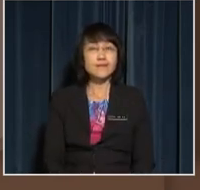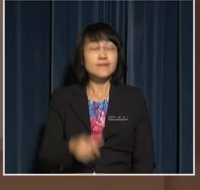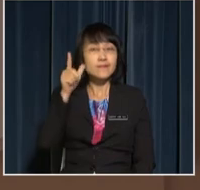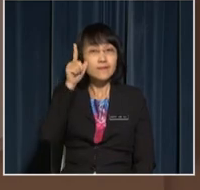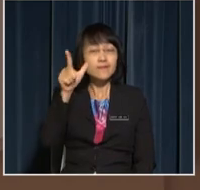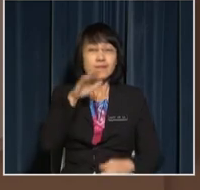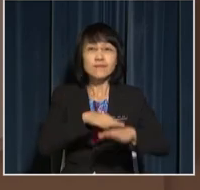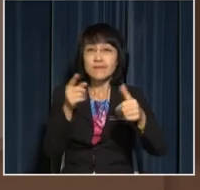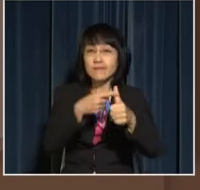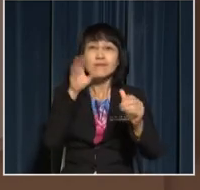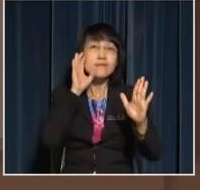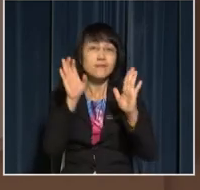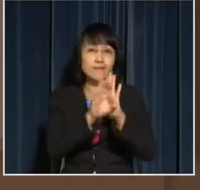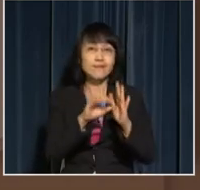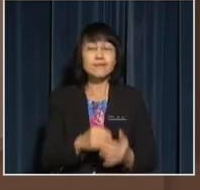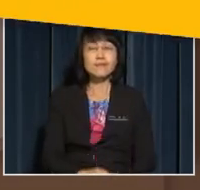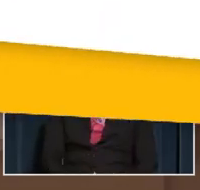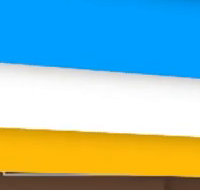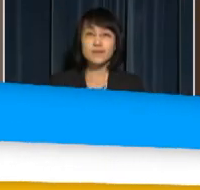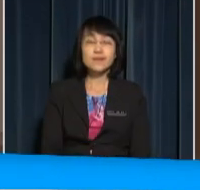Look at the first picture